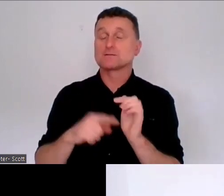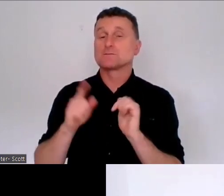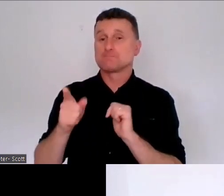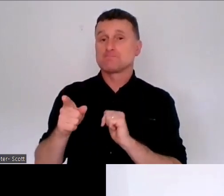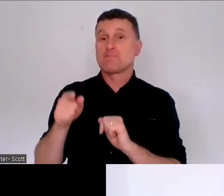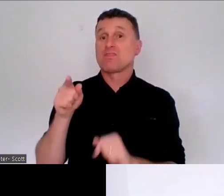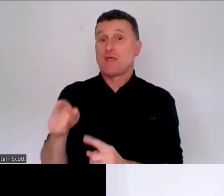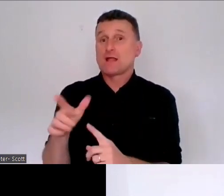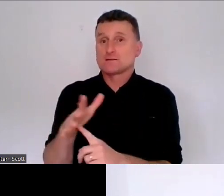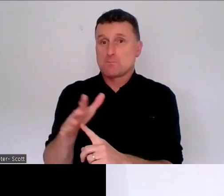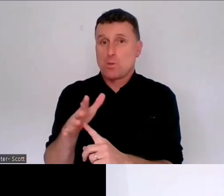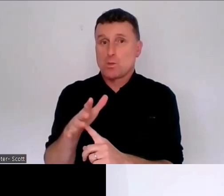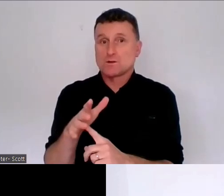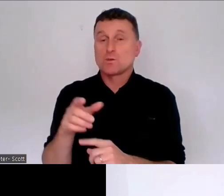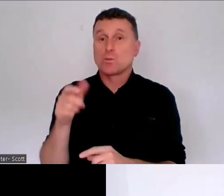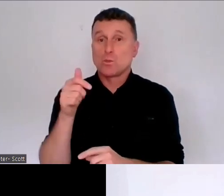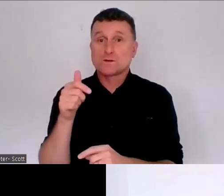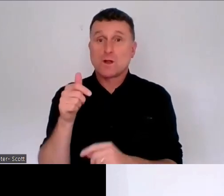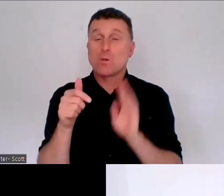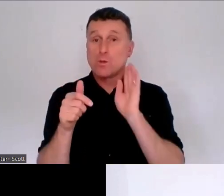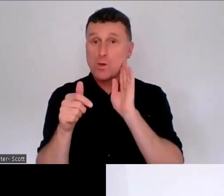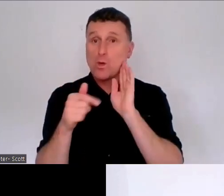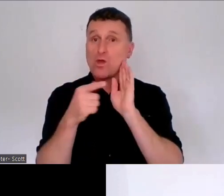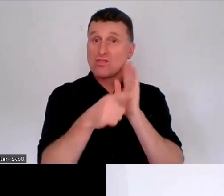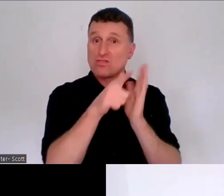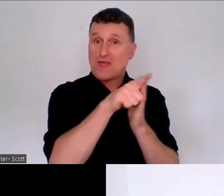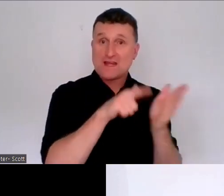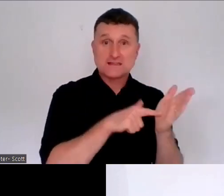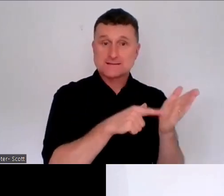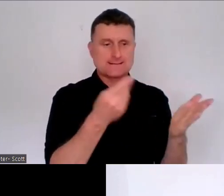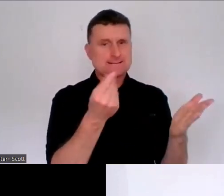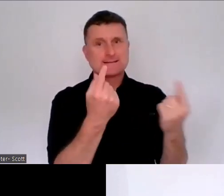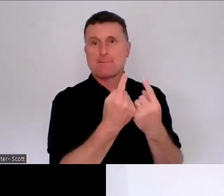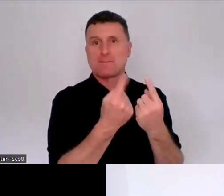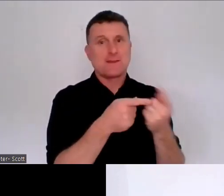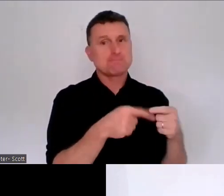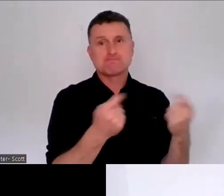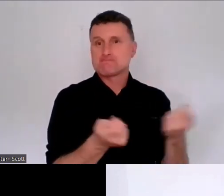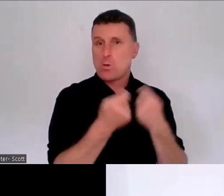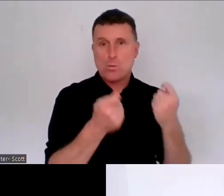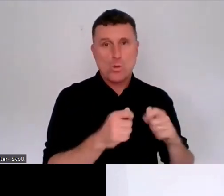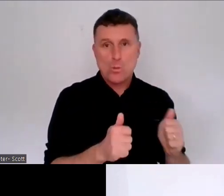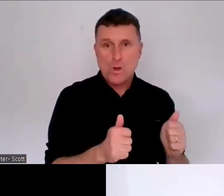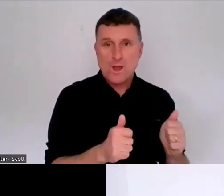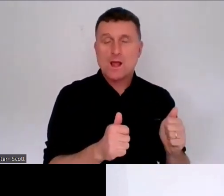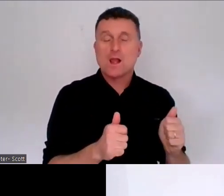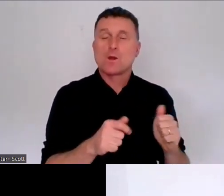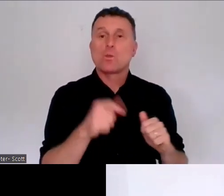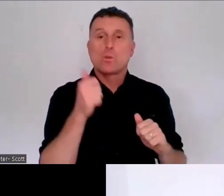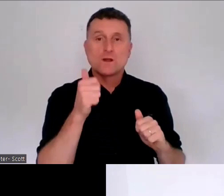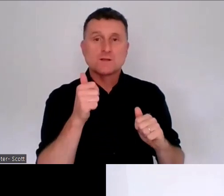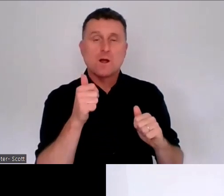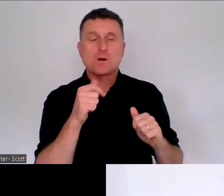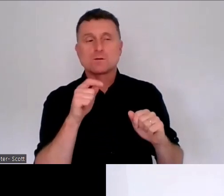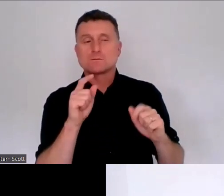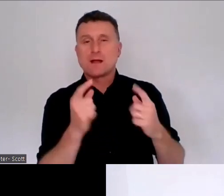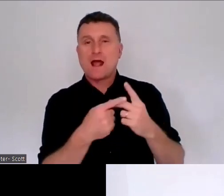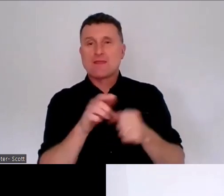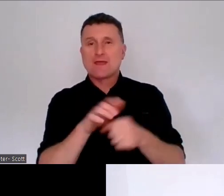what is not working well with this legislation for this group and those supporting them and what might work better.